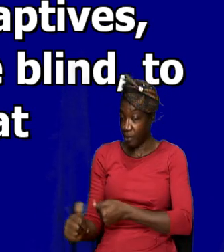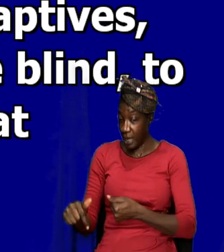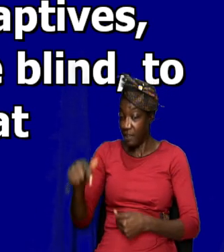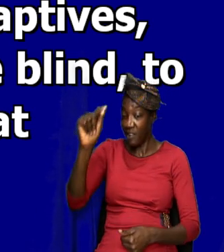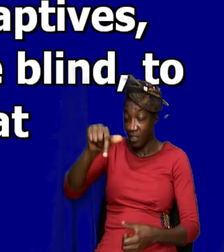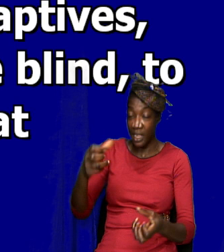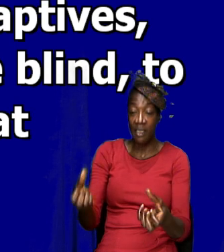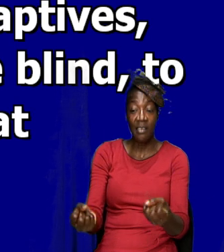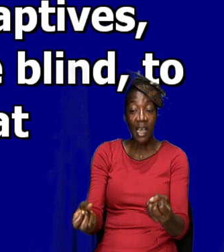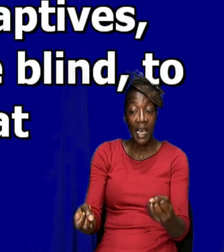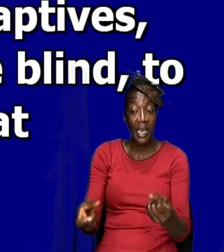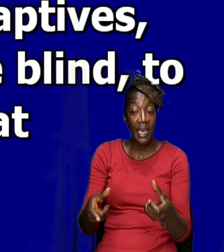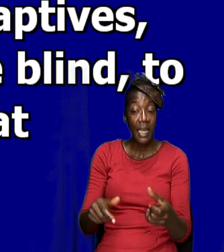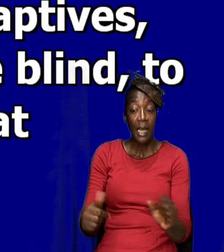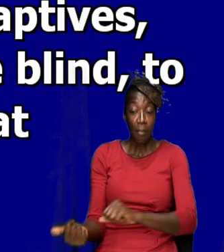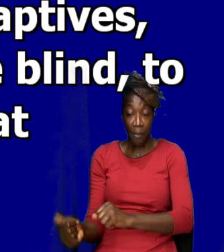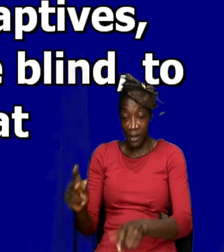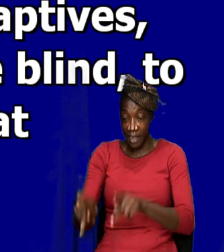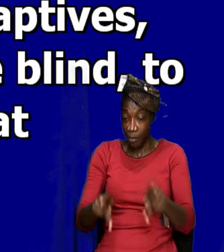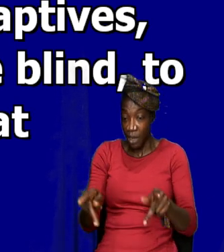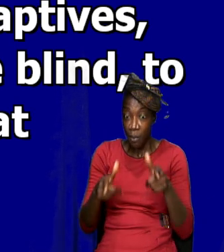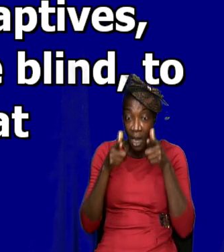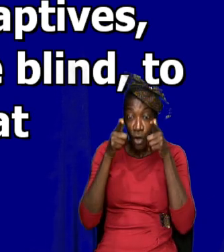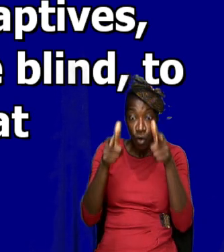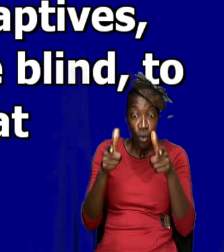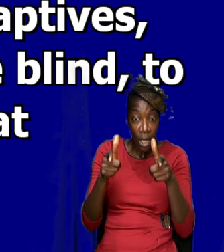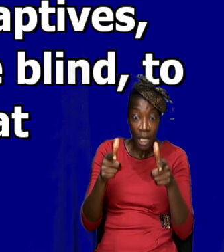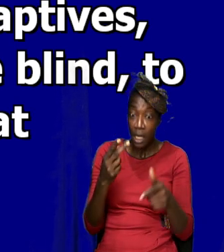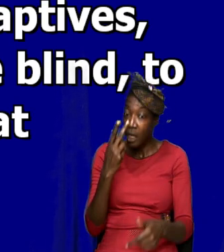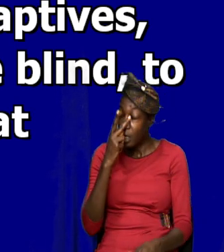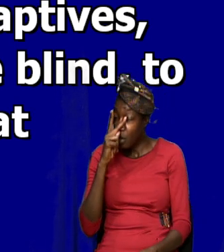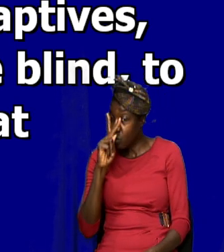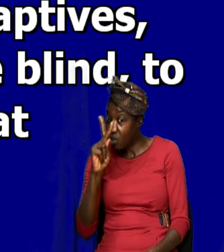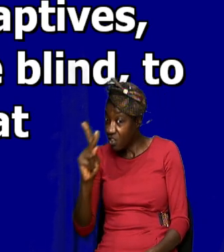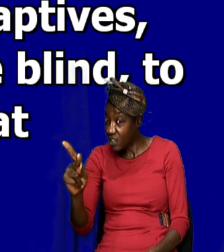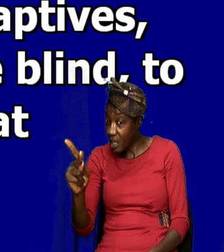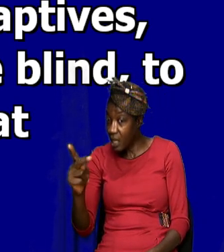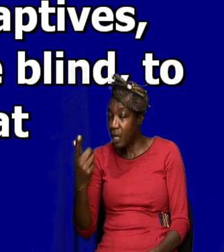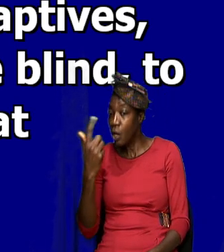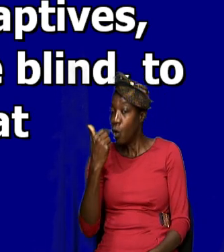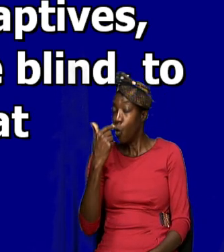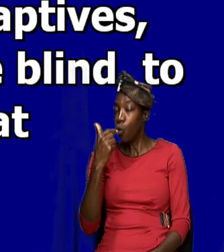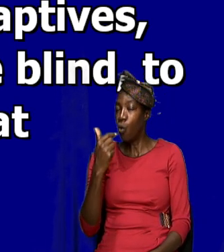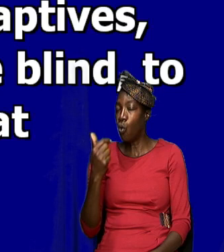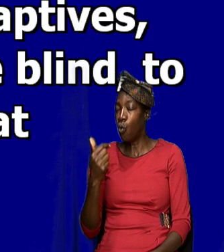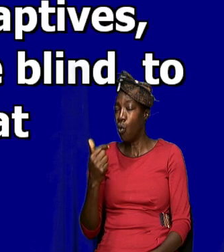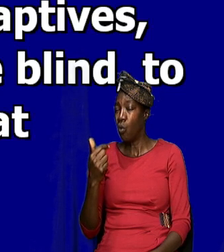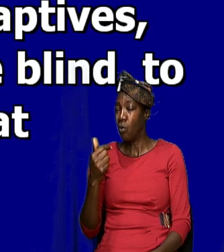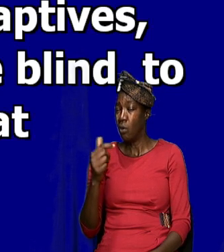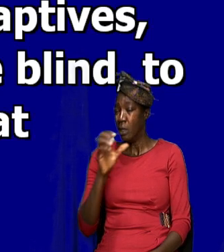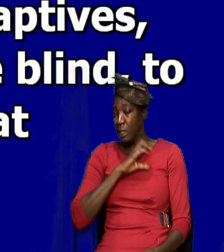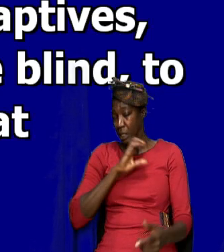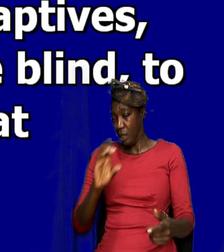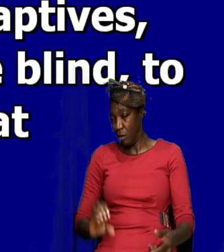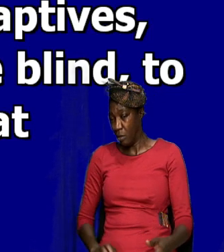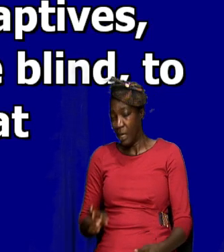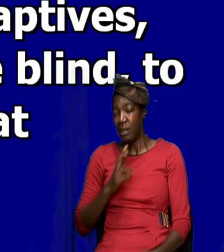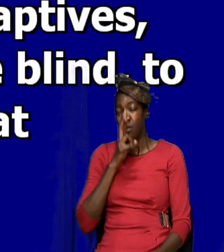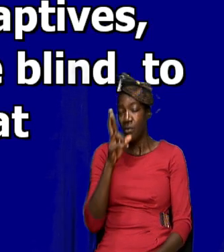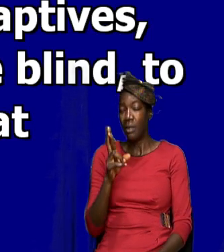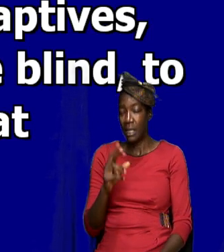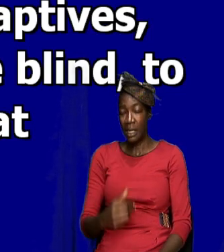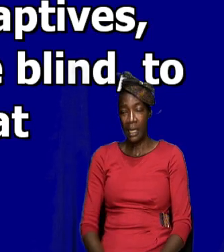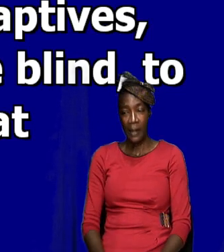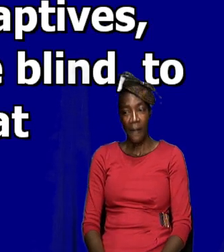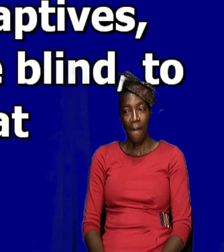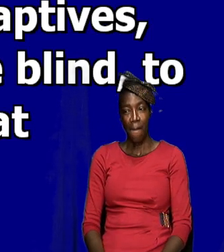people and looking at them to see who is the Christ really. You know, but we're not going to go too much